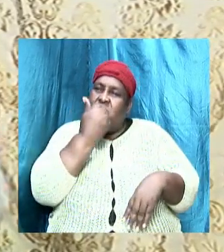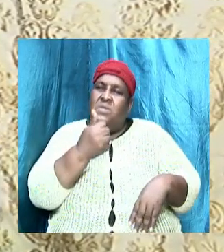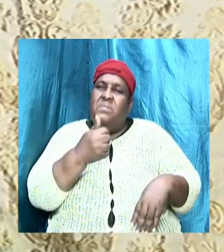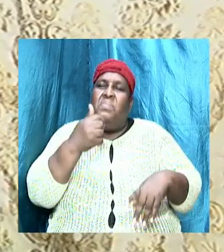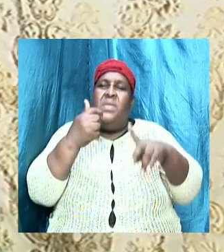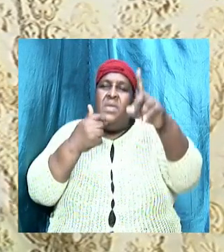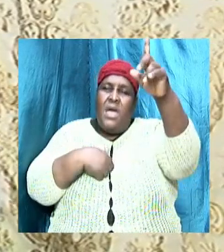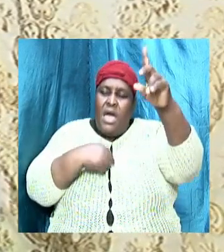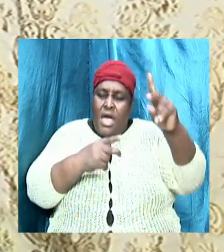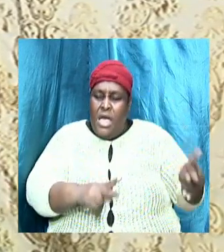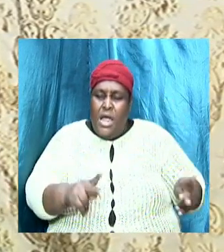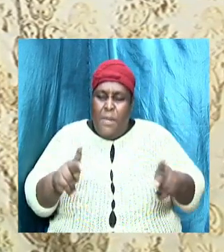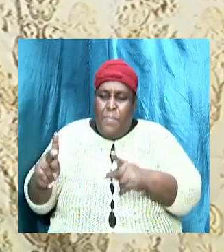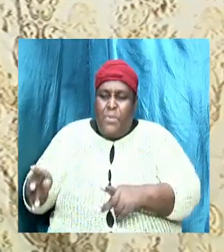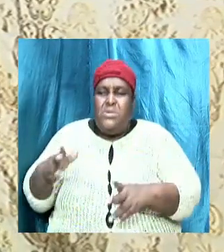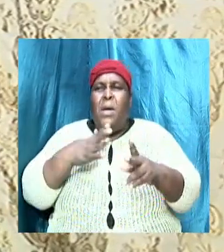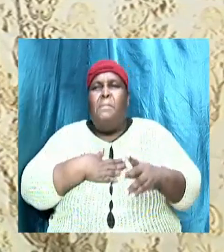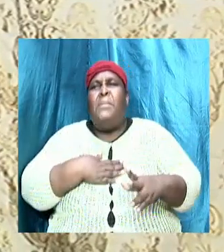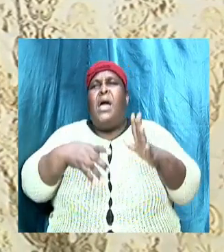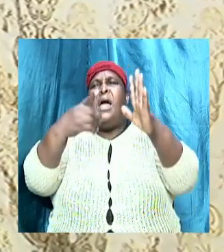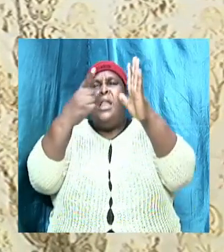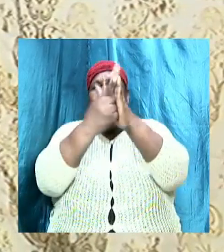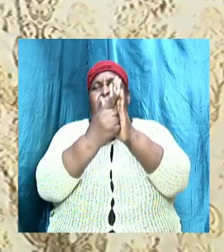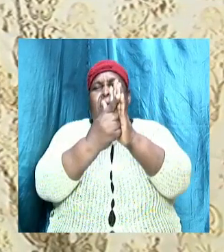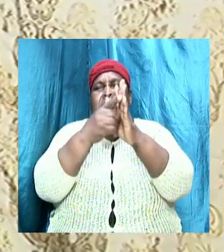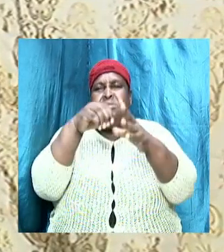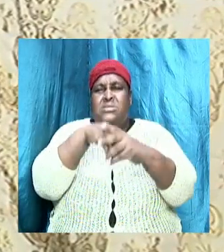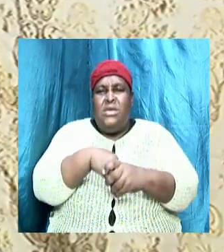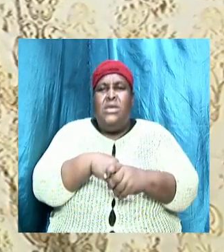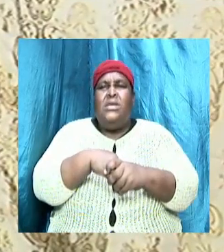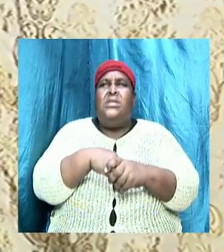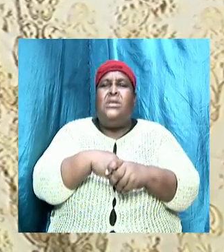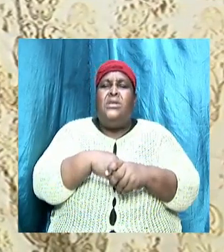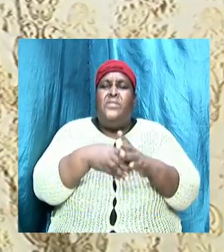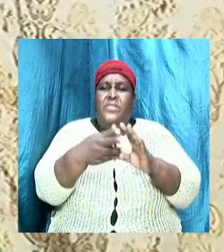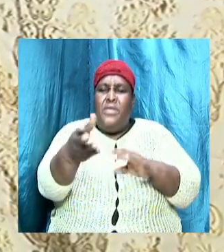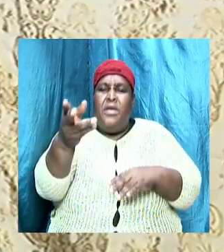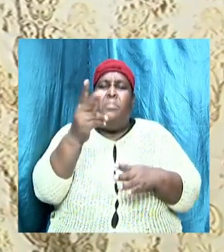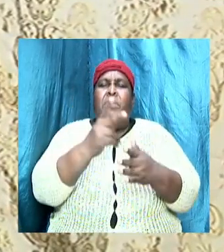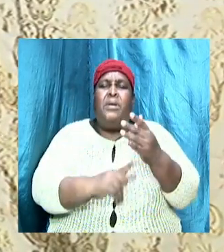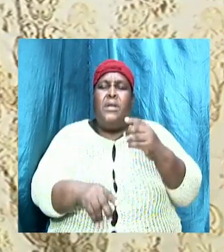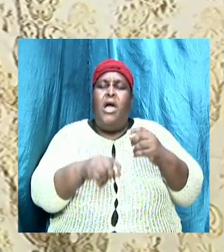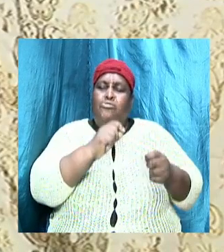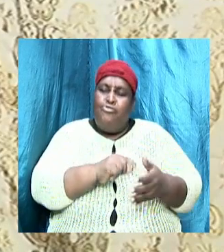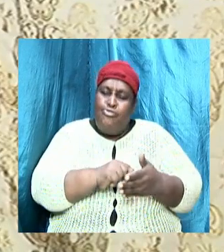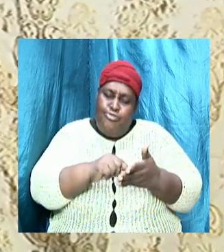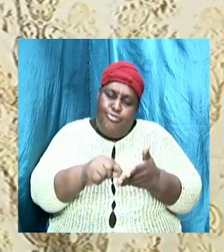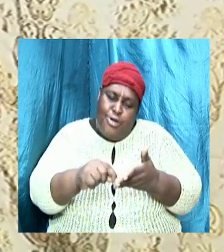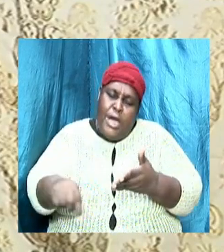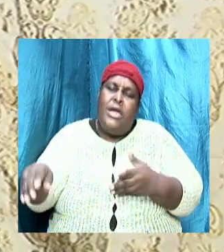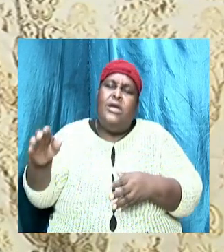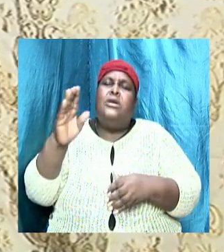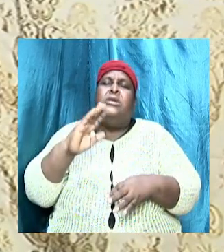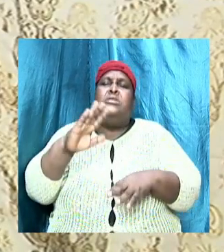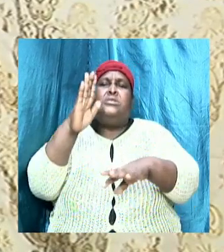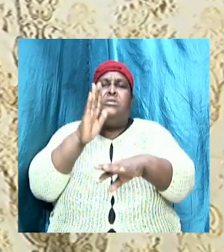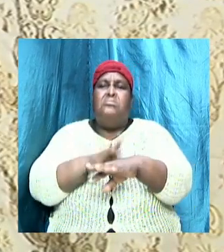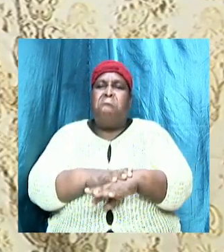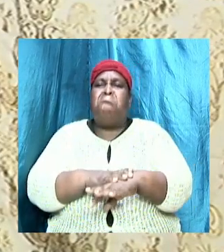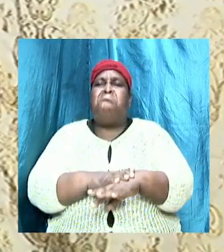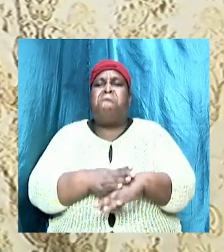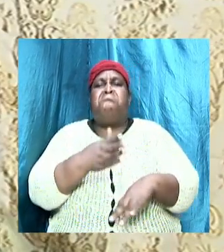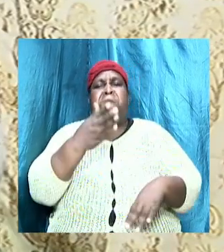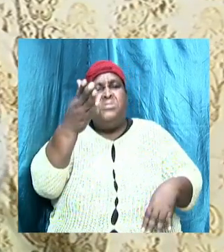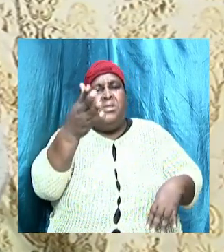put my laws in their inward parts, and write it in their hearts,